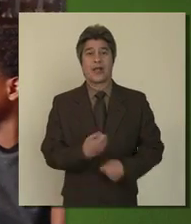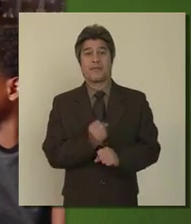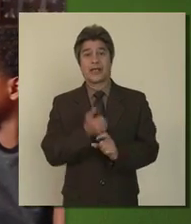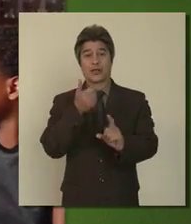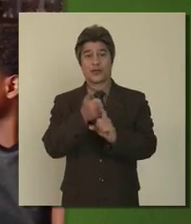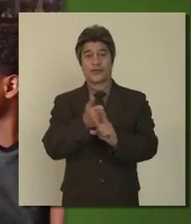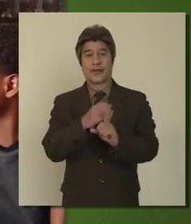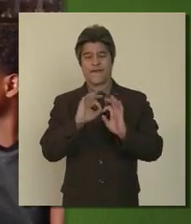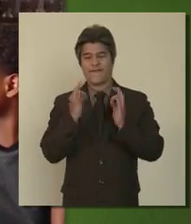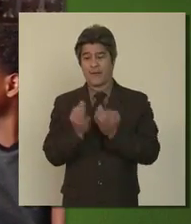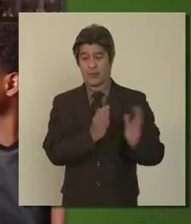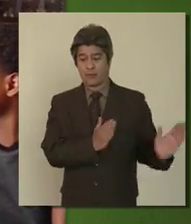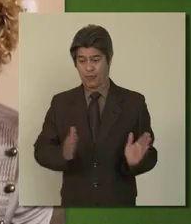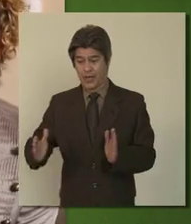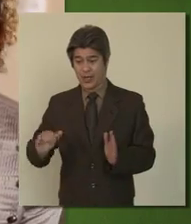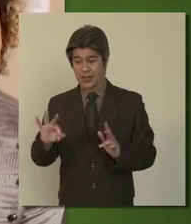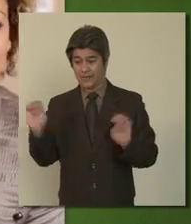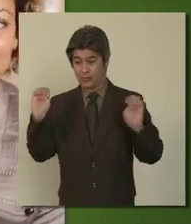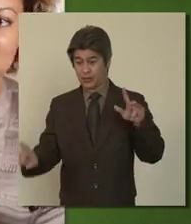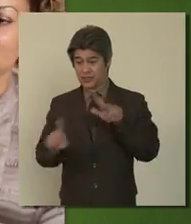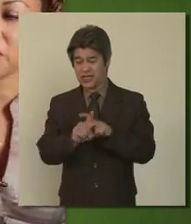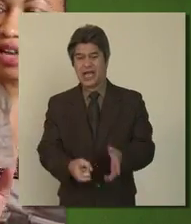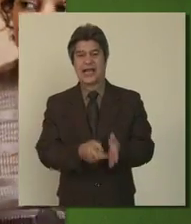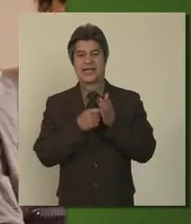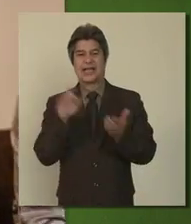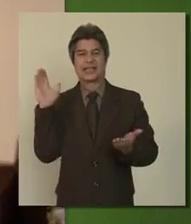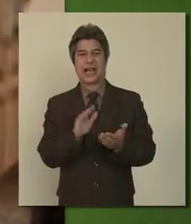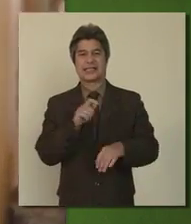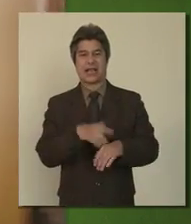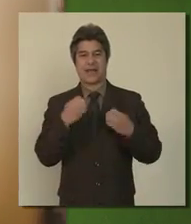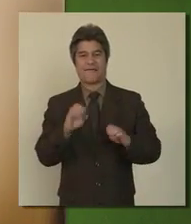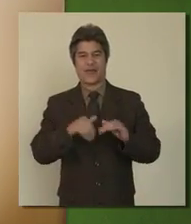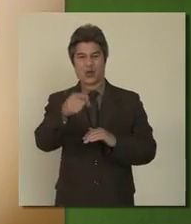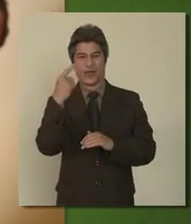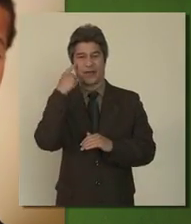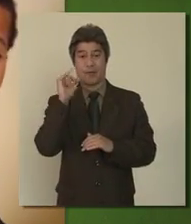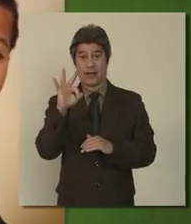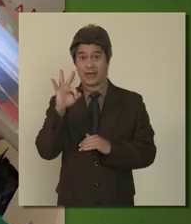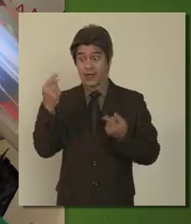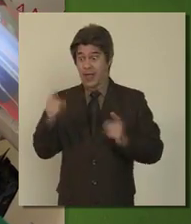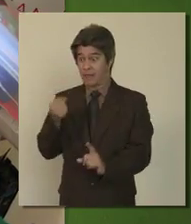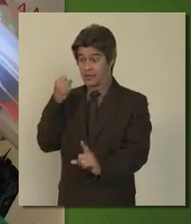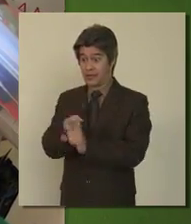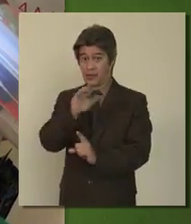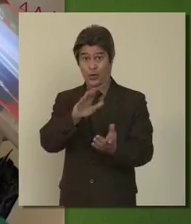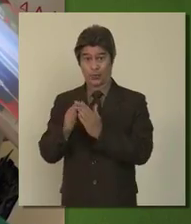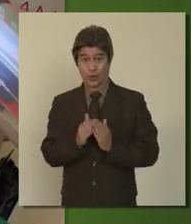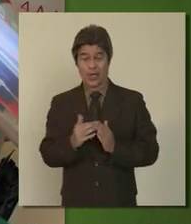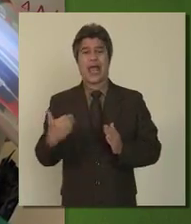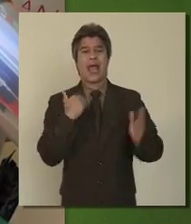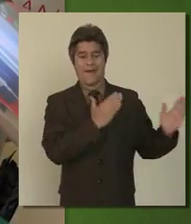Getting yourself and your family prepared in case of an emergency takes less time and effort than you may think. But if a disaster hits your community,